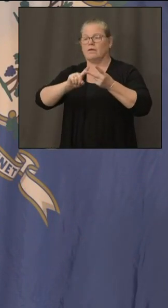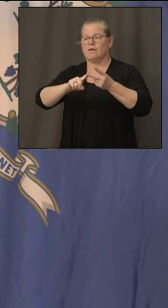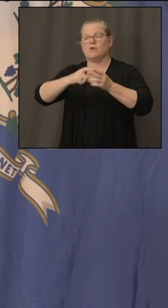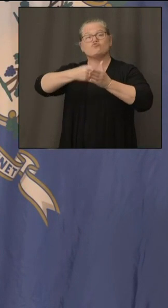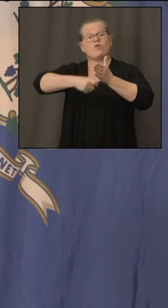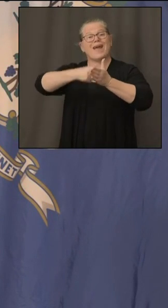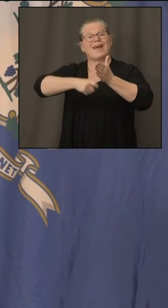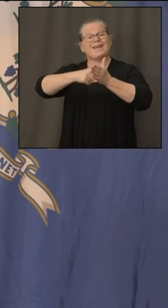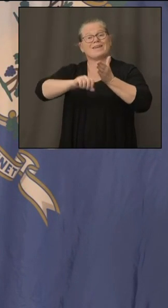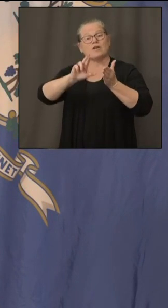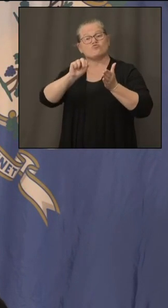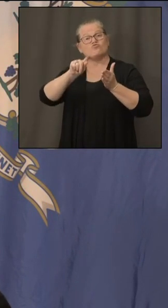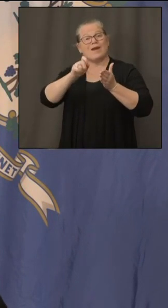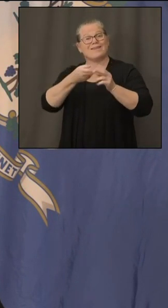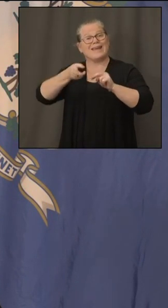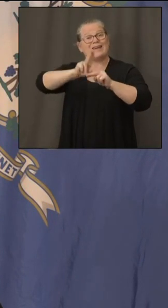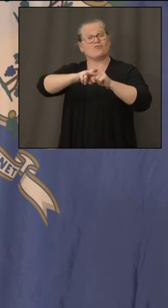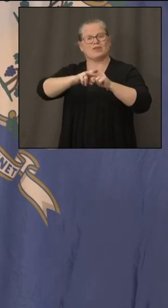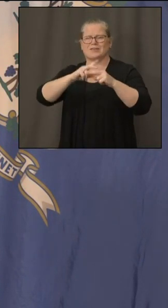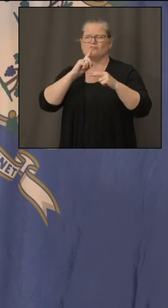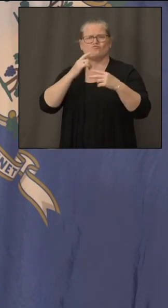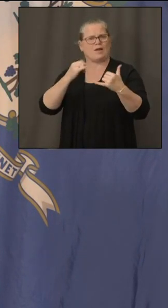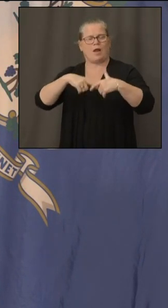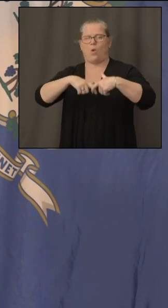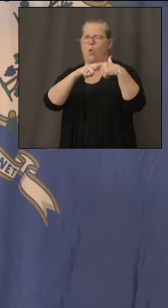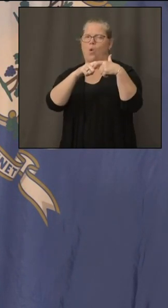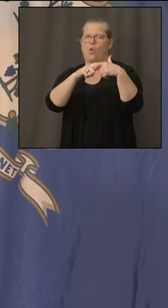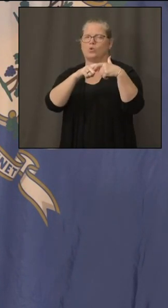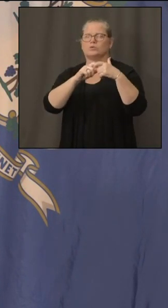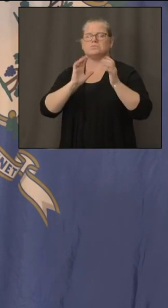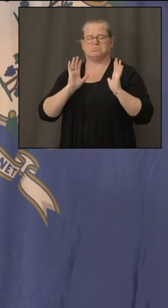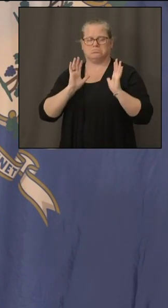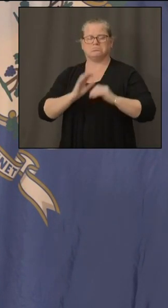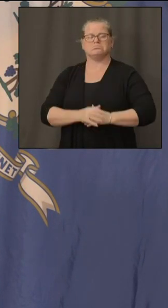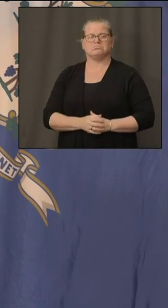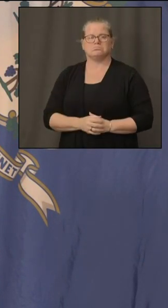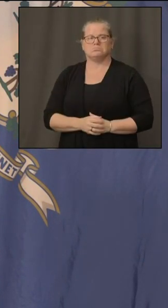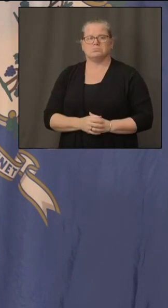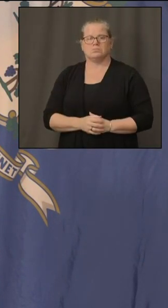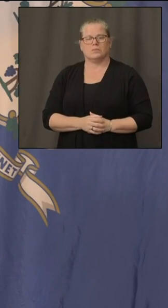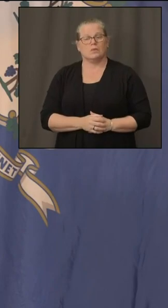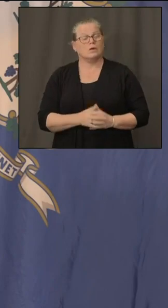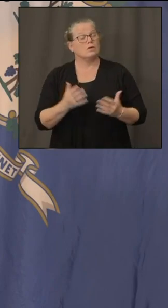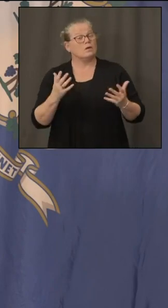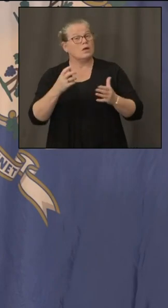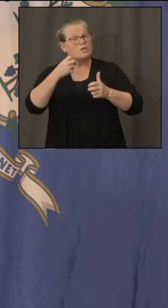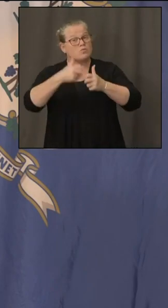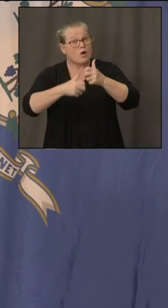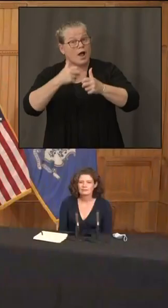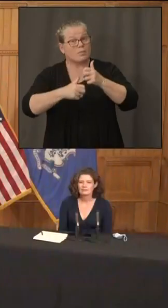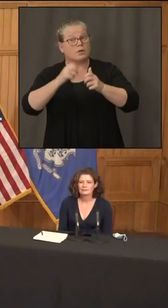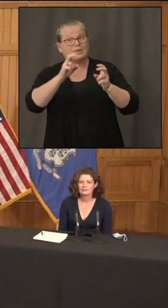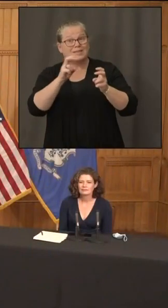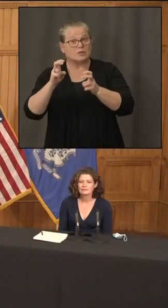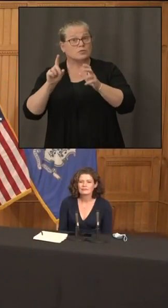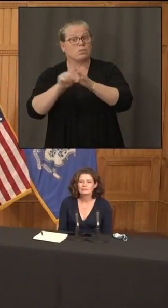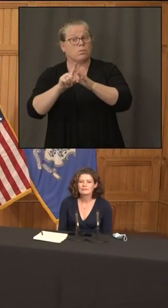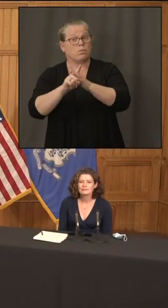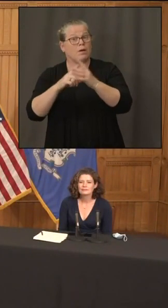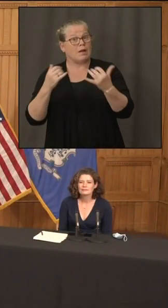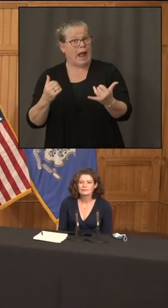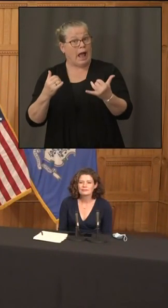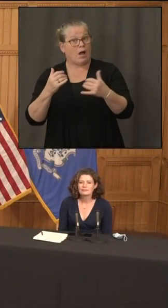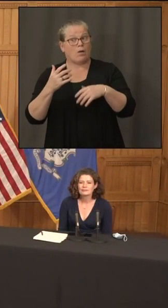so let's leave it at that and how much of the problems and issues that we're seeing right now do you actually attribute to